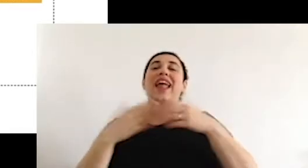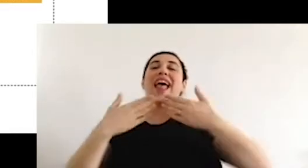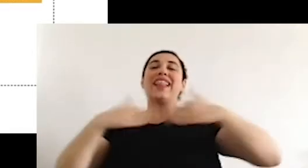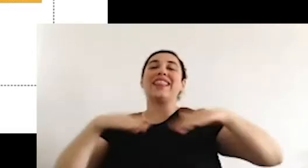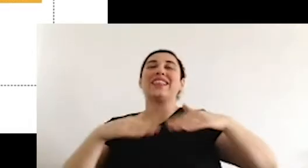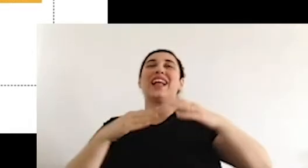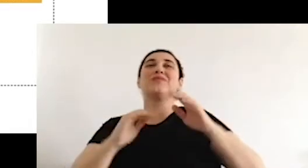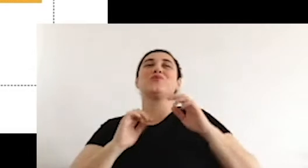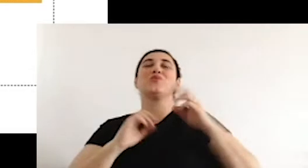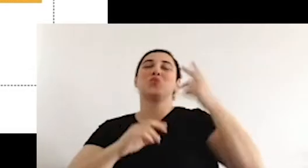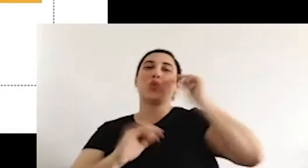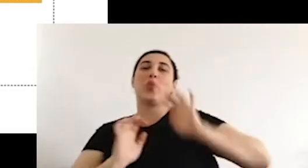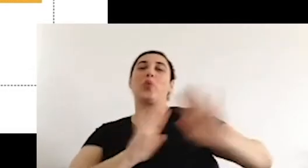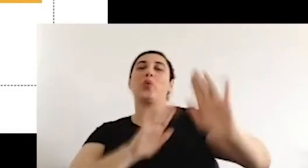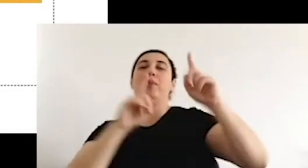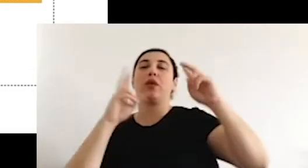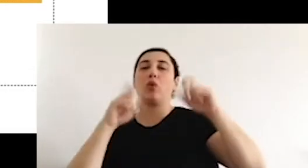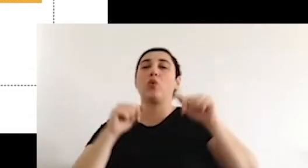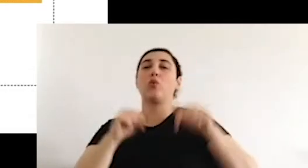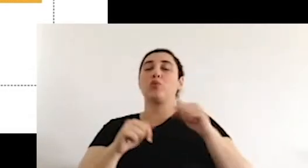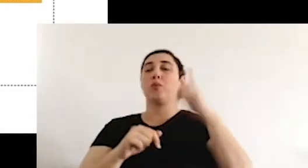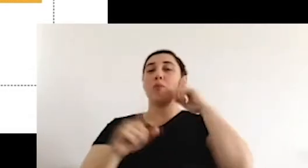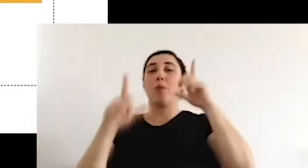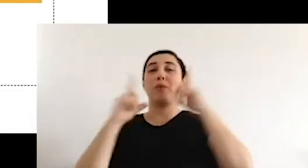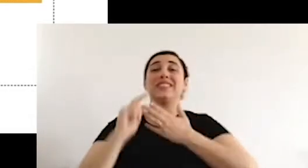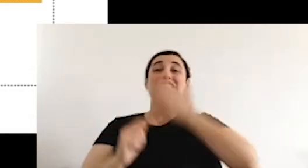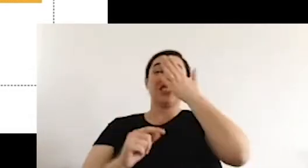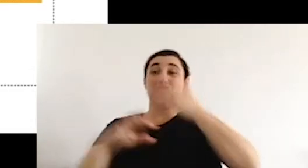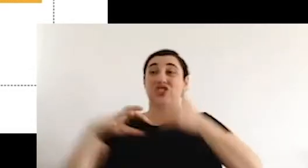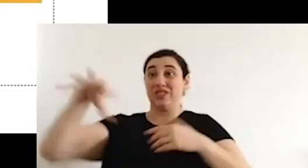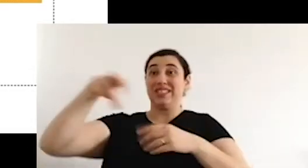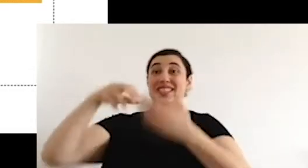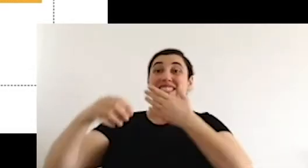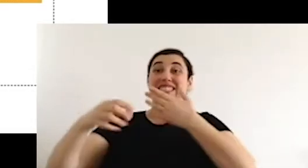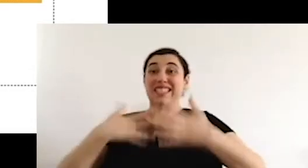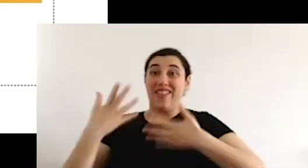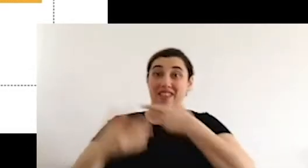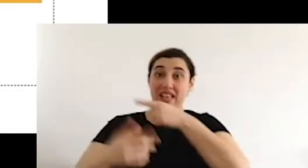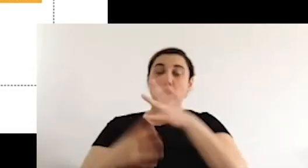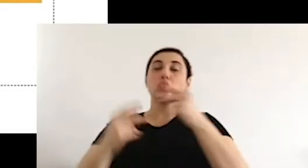movement has neglected for such a long time.